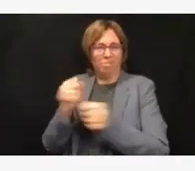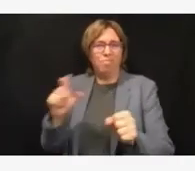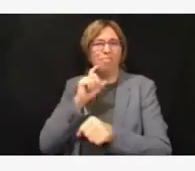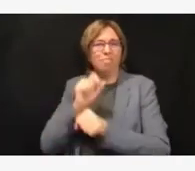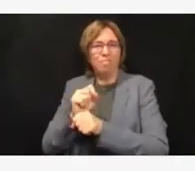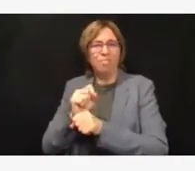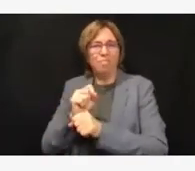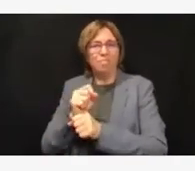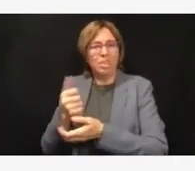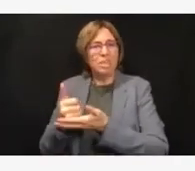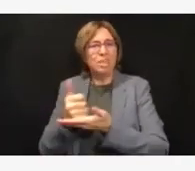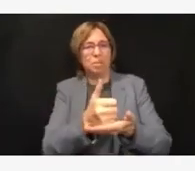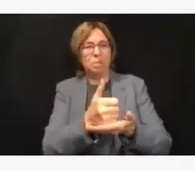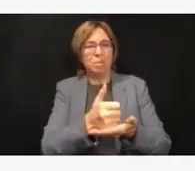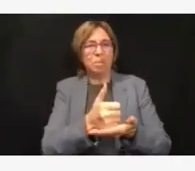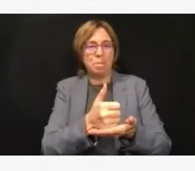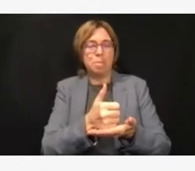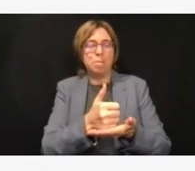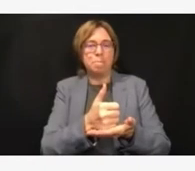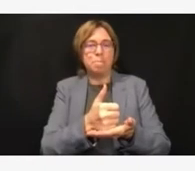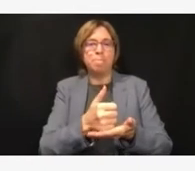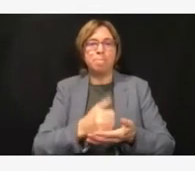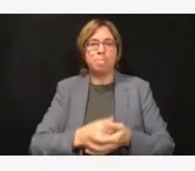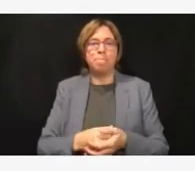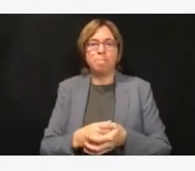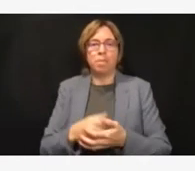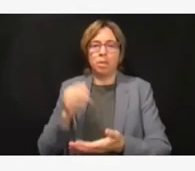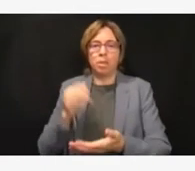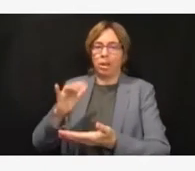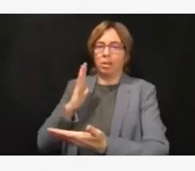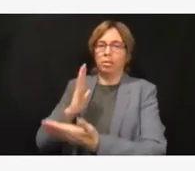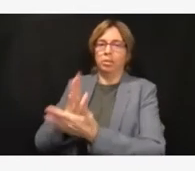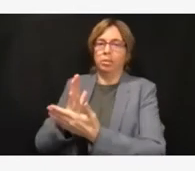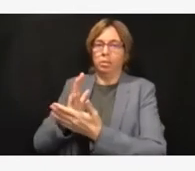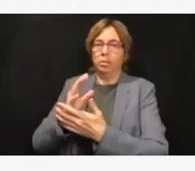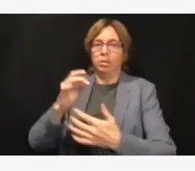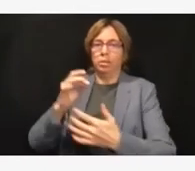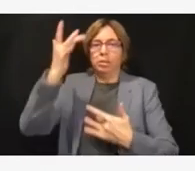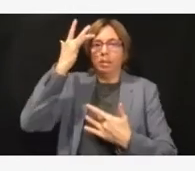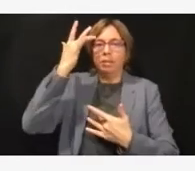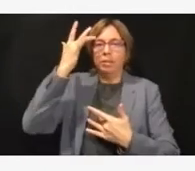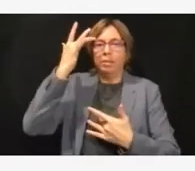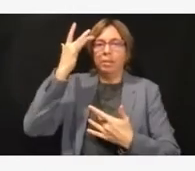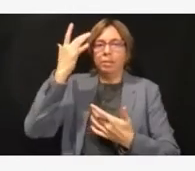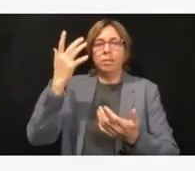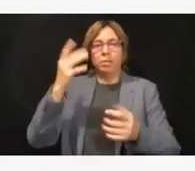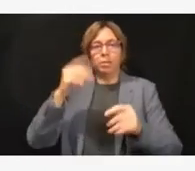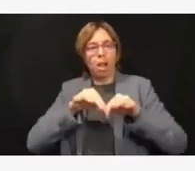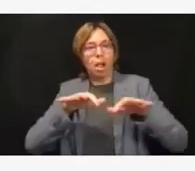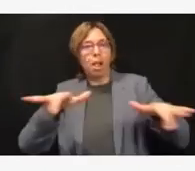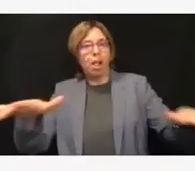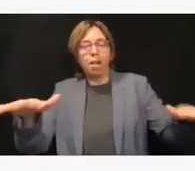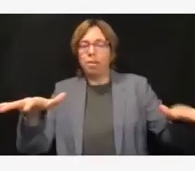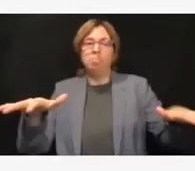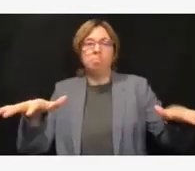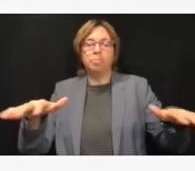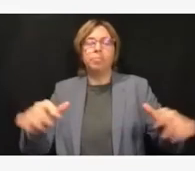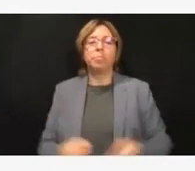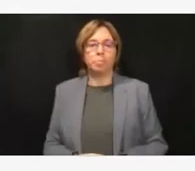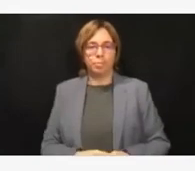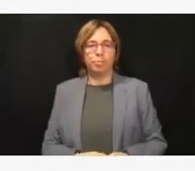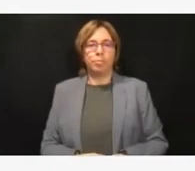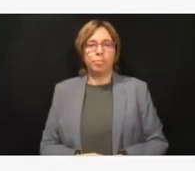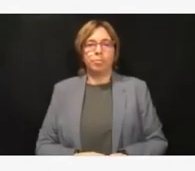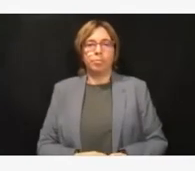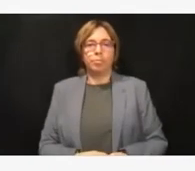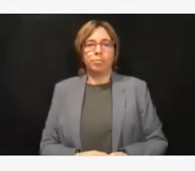the hospital, and dying from COVID. There's just no doubt about that. It's a scientifically proven fact. And if you've been waiting and you think